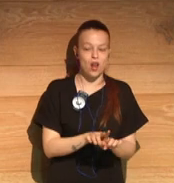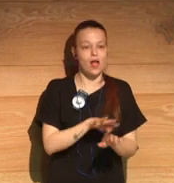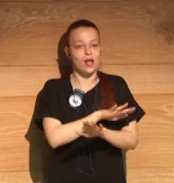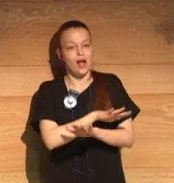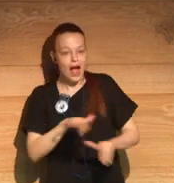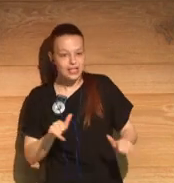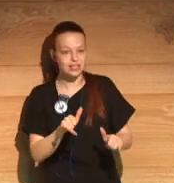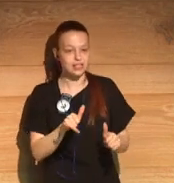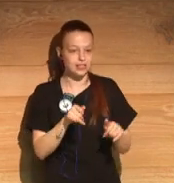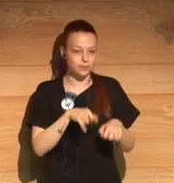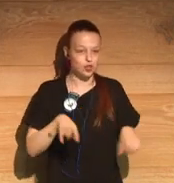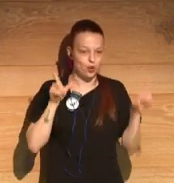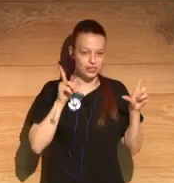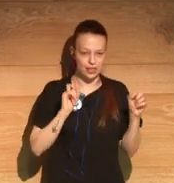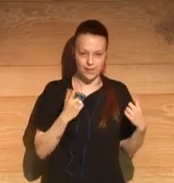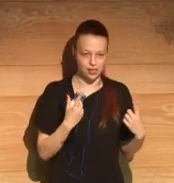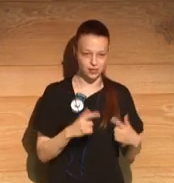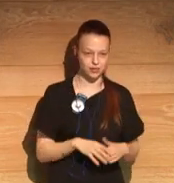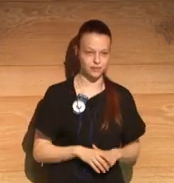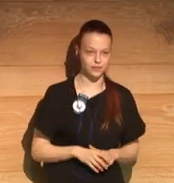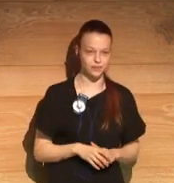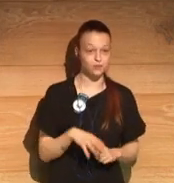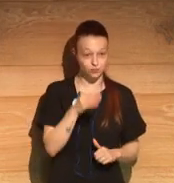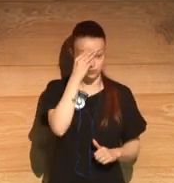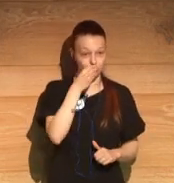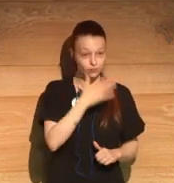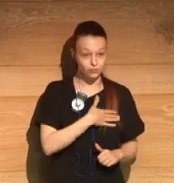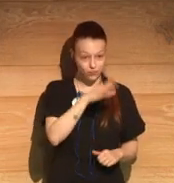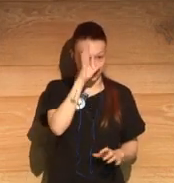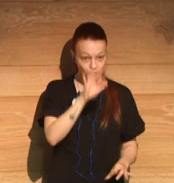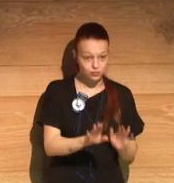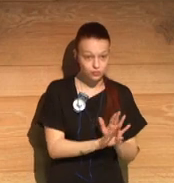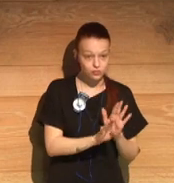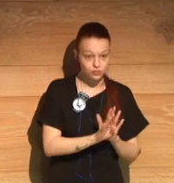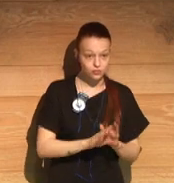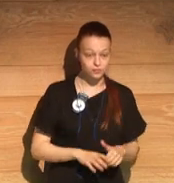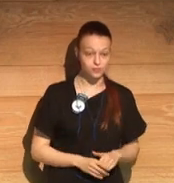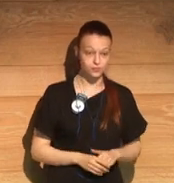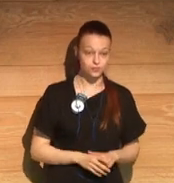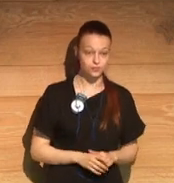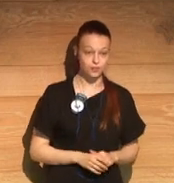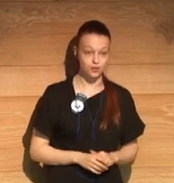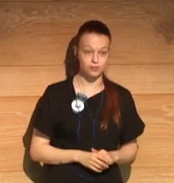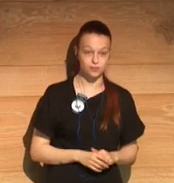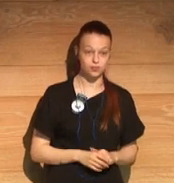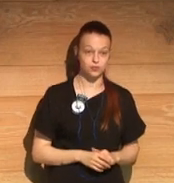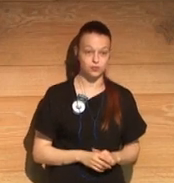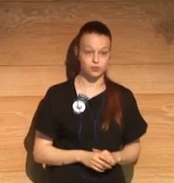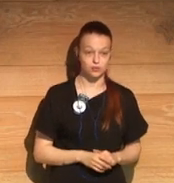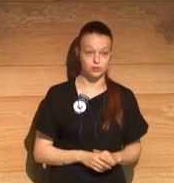and love in the protagonist of it all. Do you continue to believe in goodness and benevolence in this world?